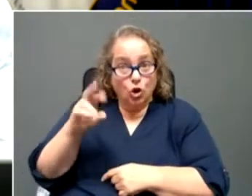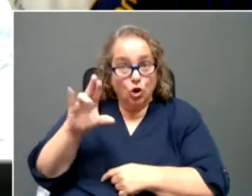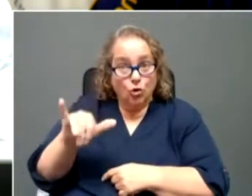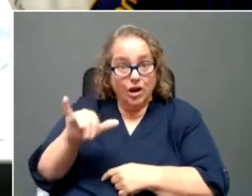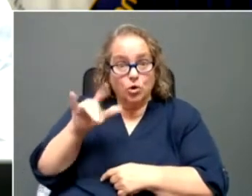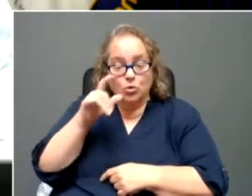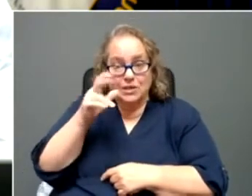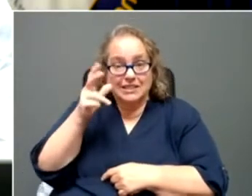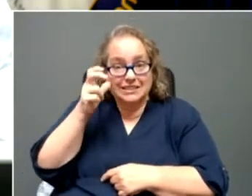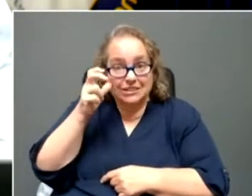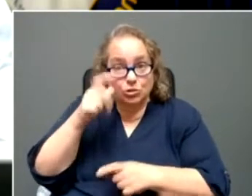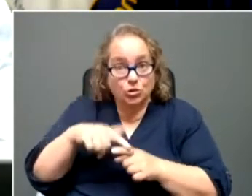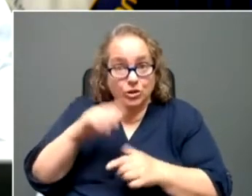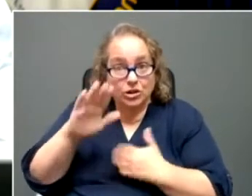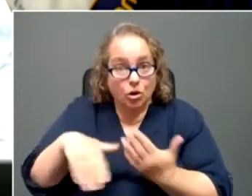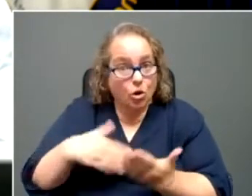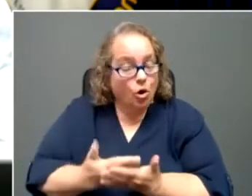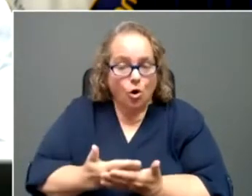all, uh,